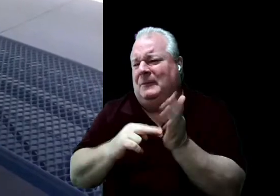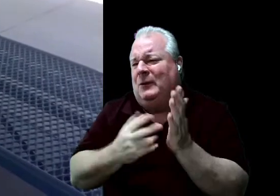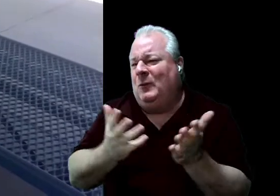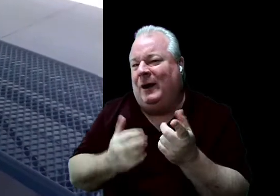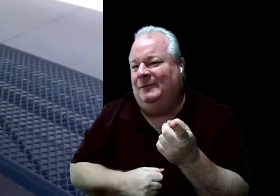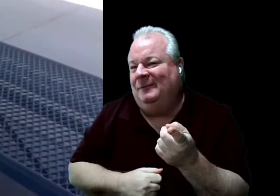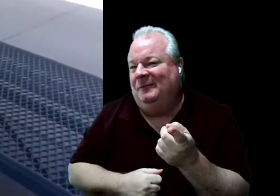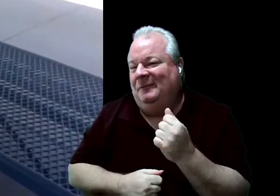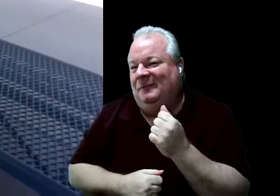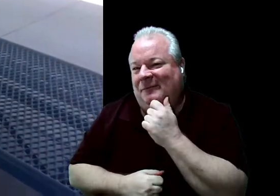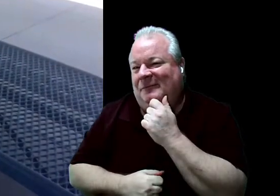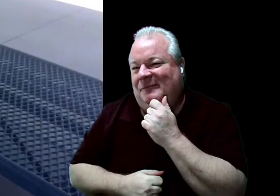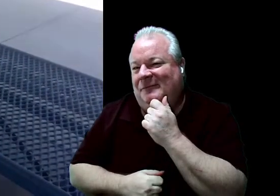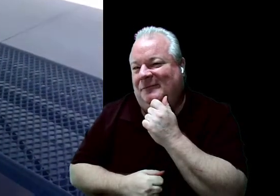mean?